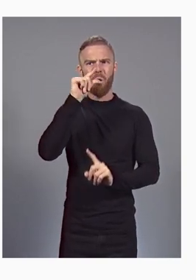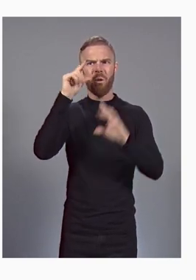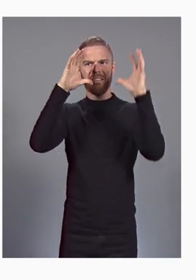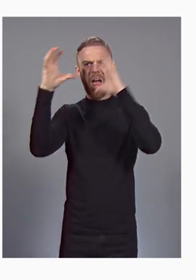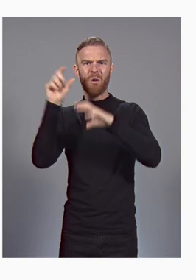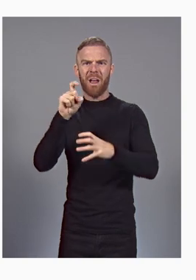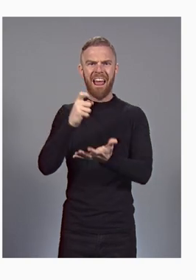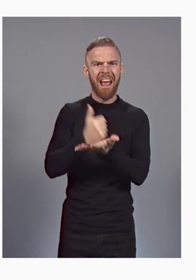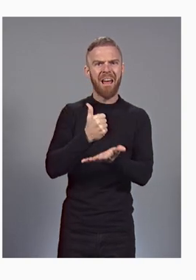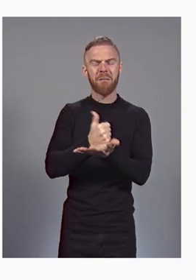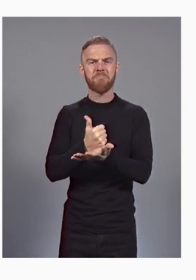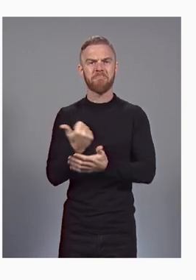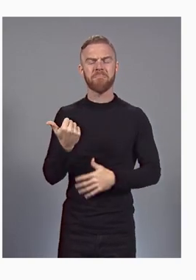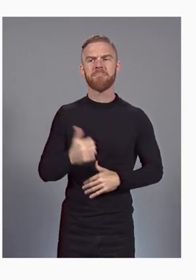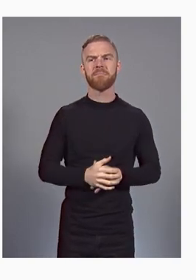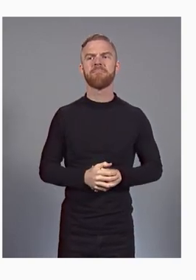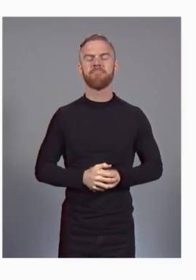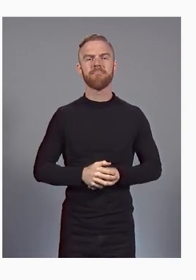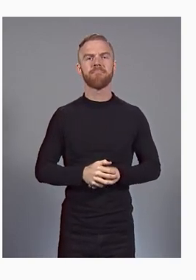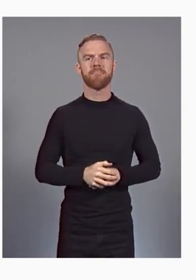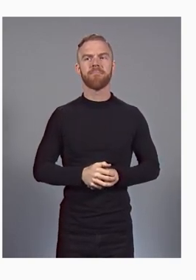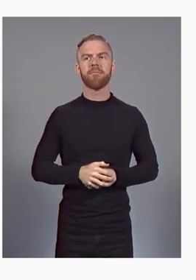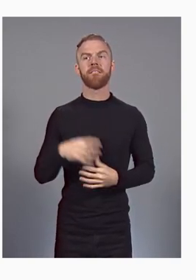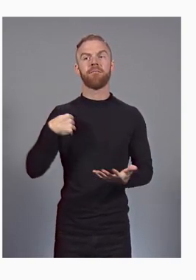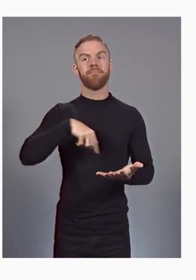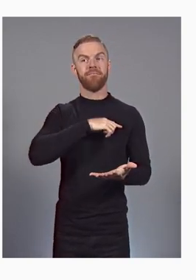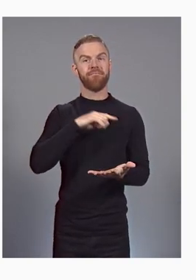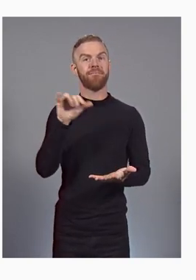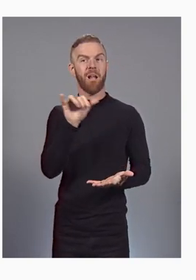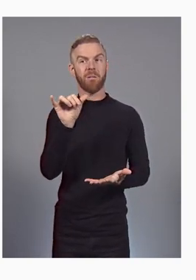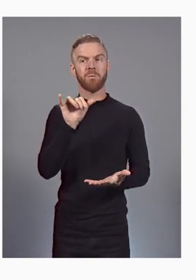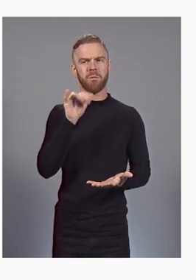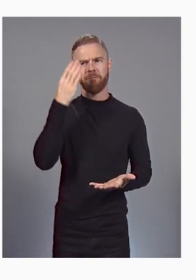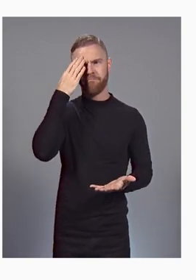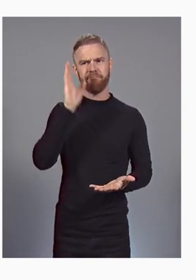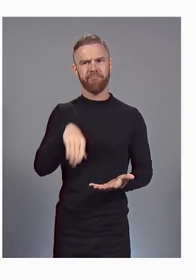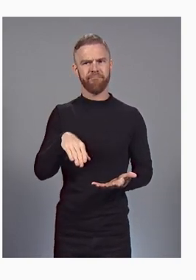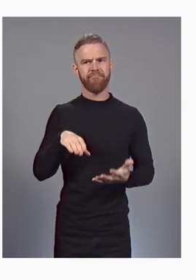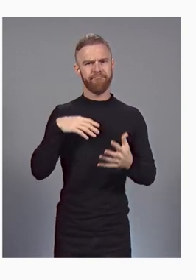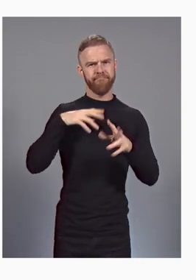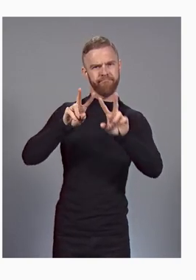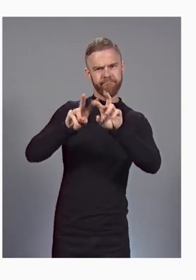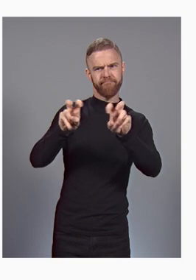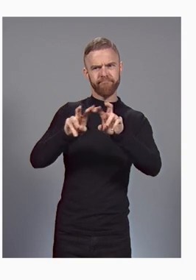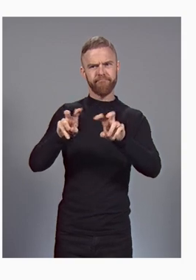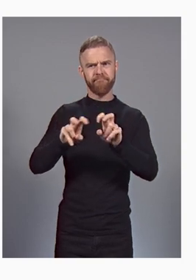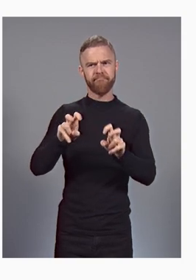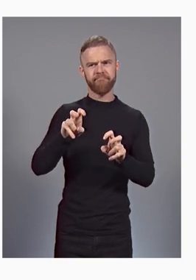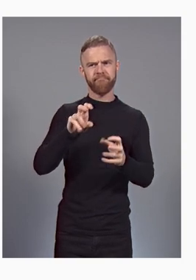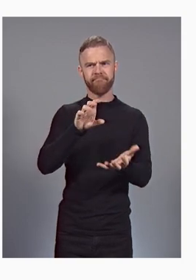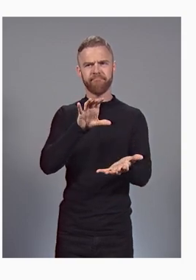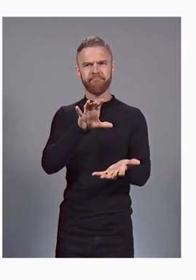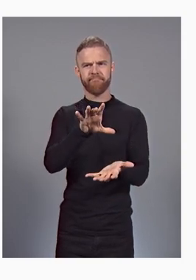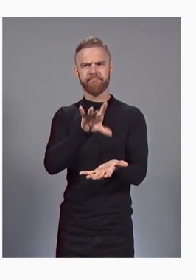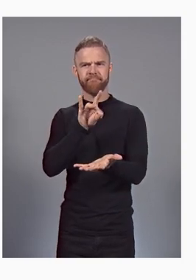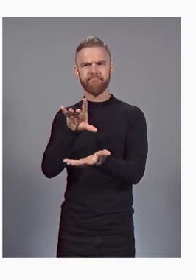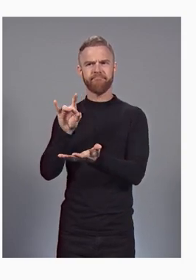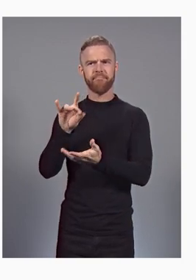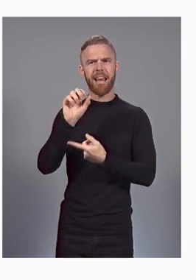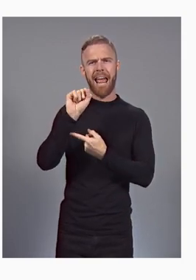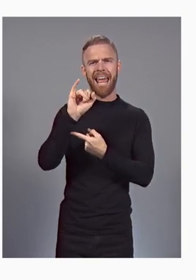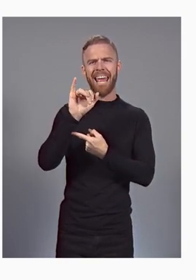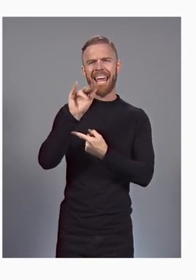organizations is the ability to extract insights and predictions from their data, specific